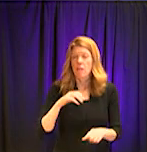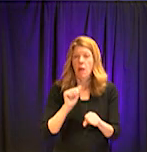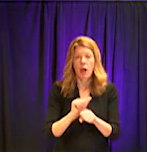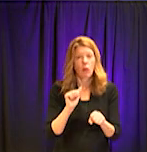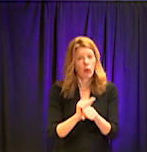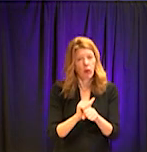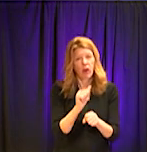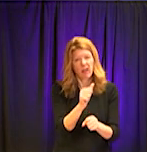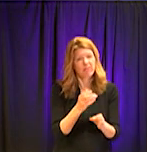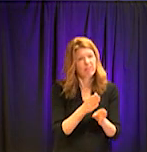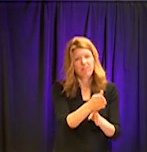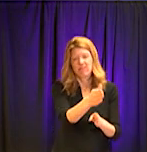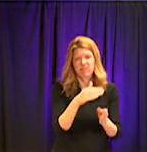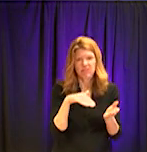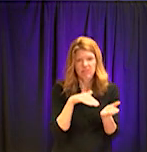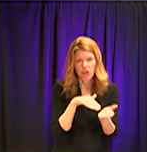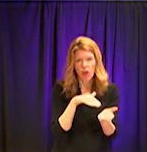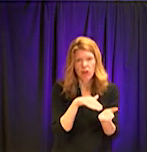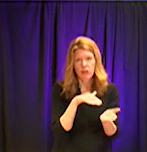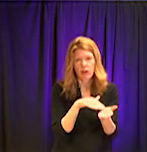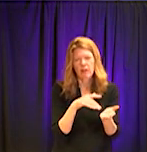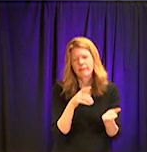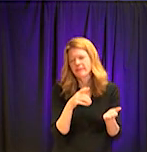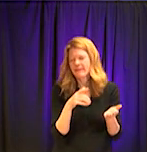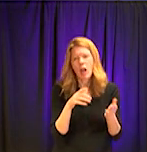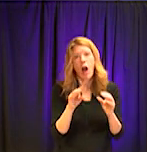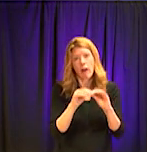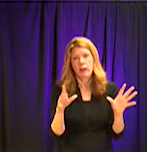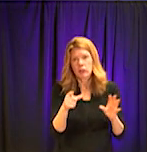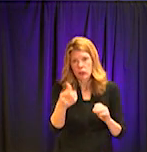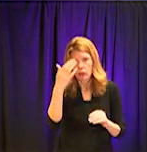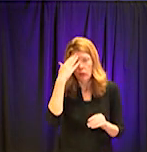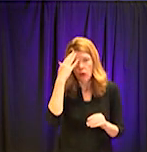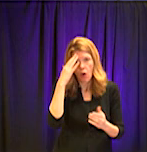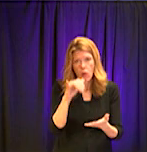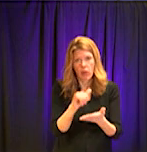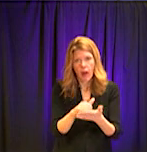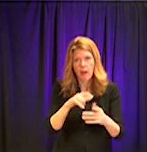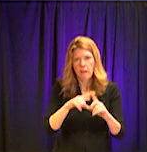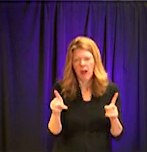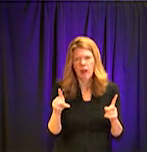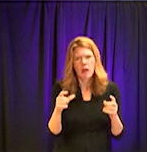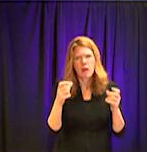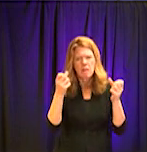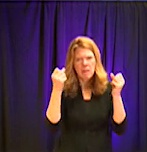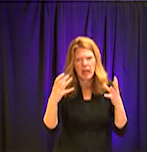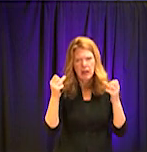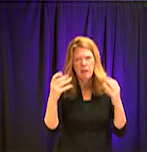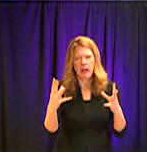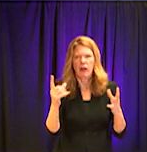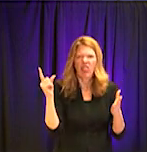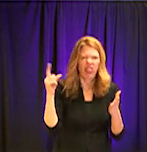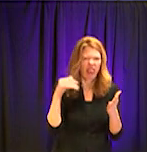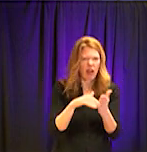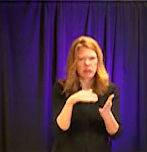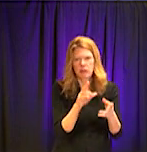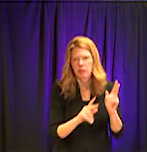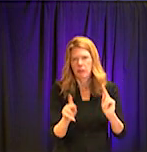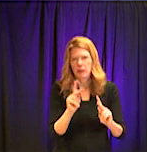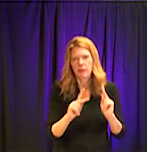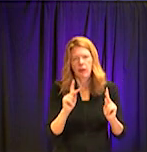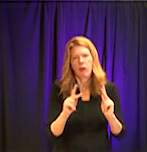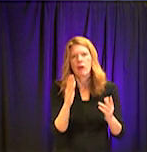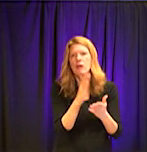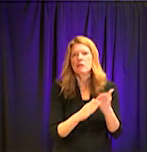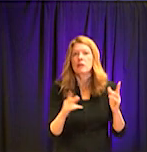I know you know this, but there are hundreds, thousands of people, some of them